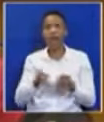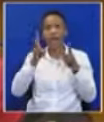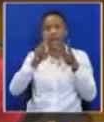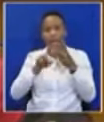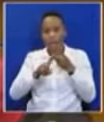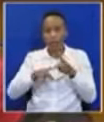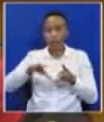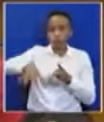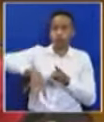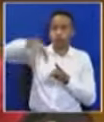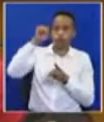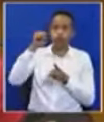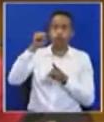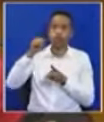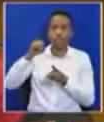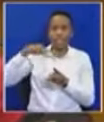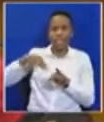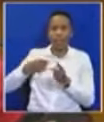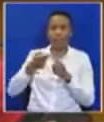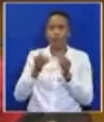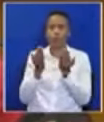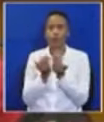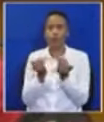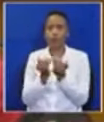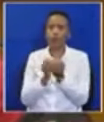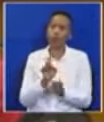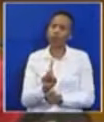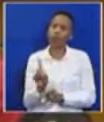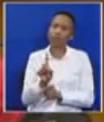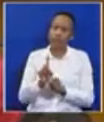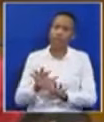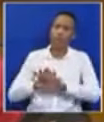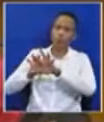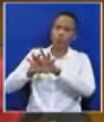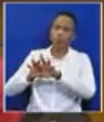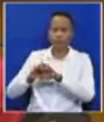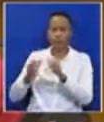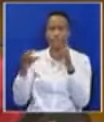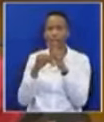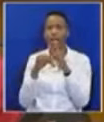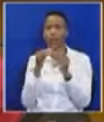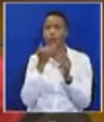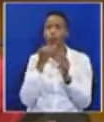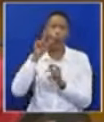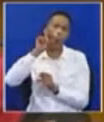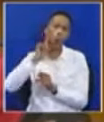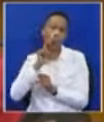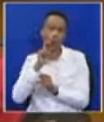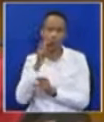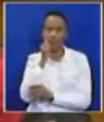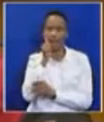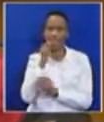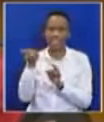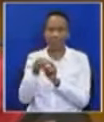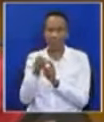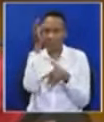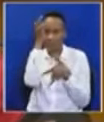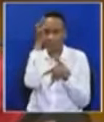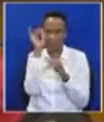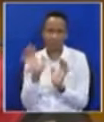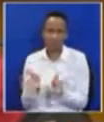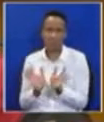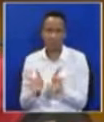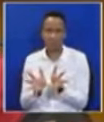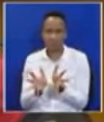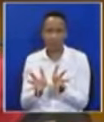young girl will be abducted from school and forced to marry an old man who carries diseases. Were our words not as